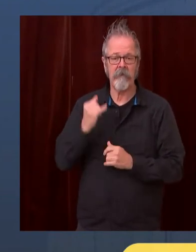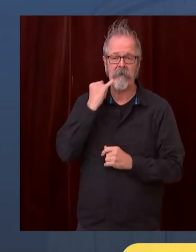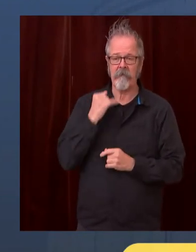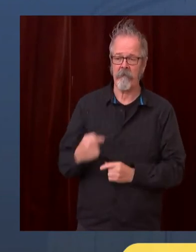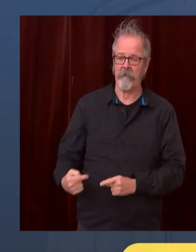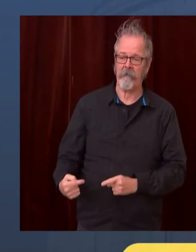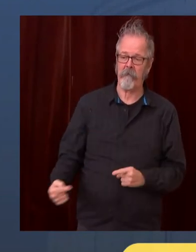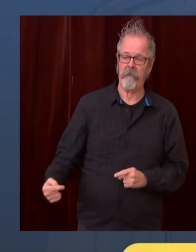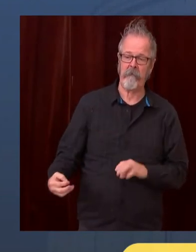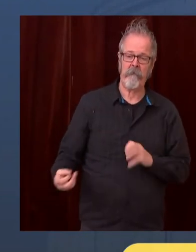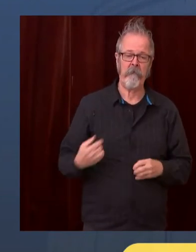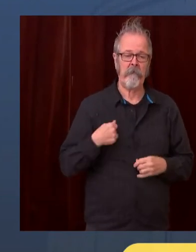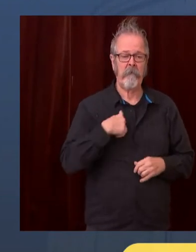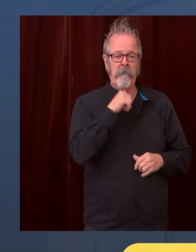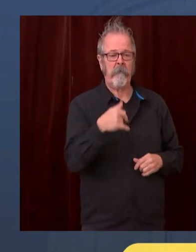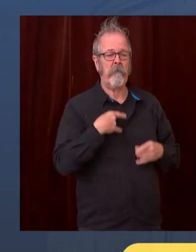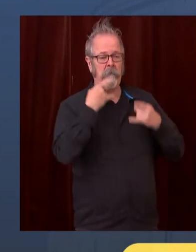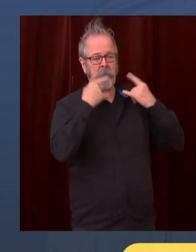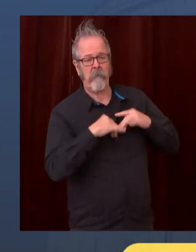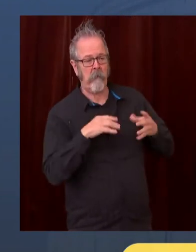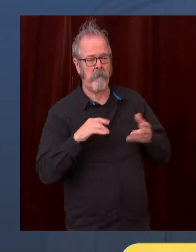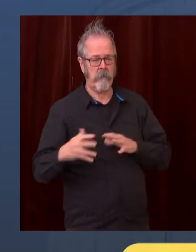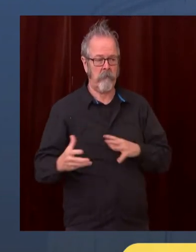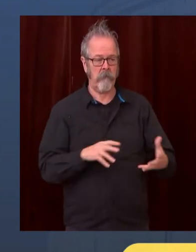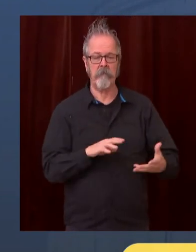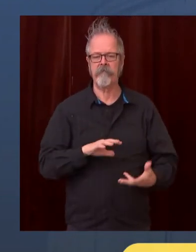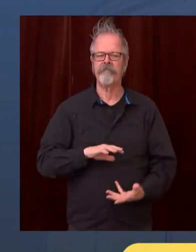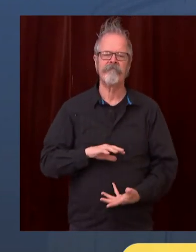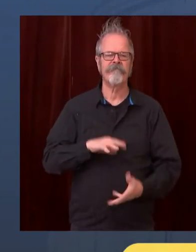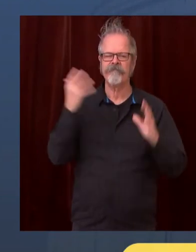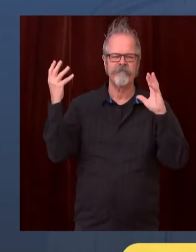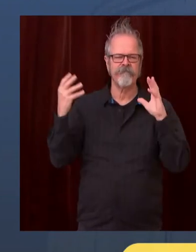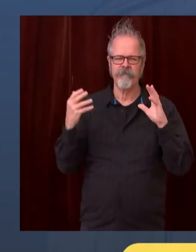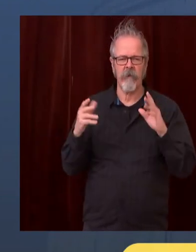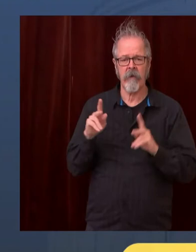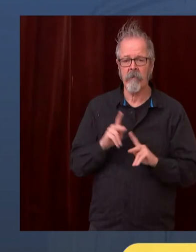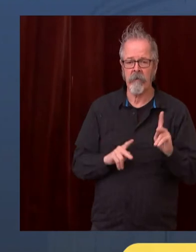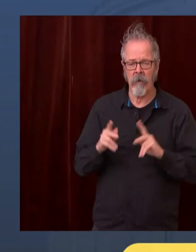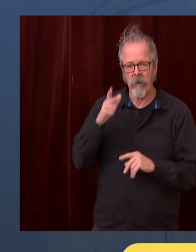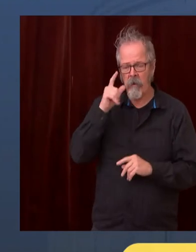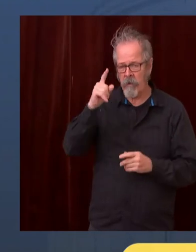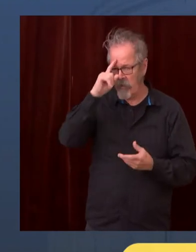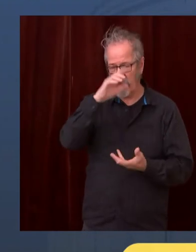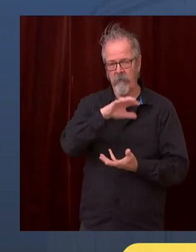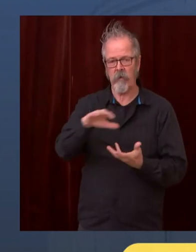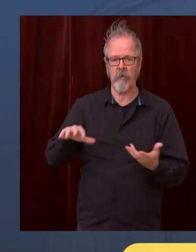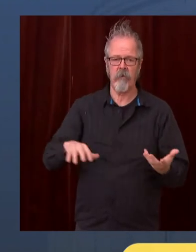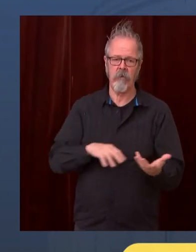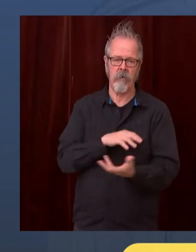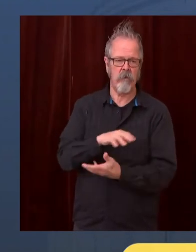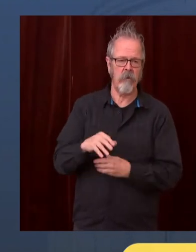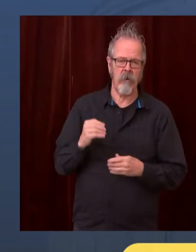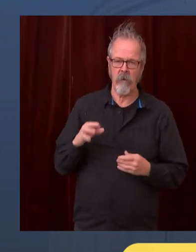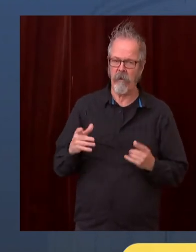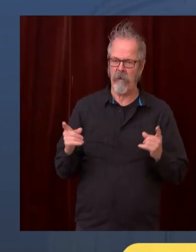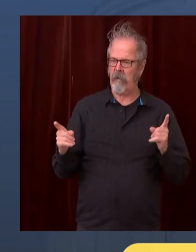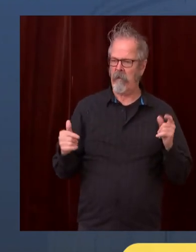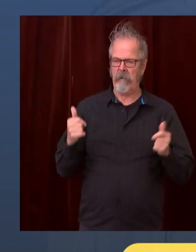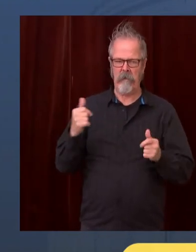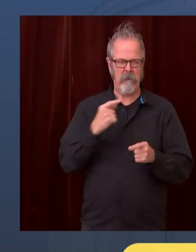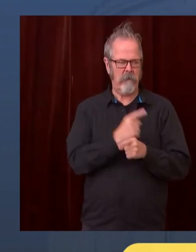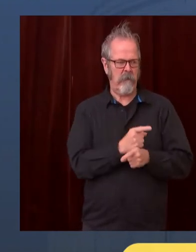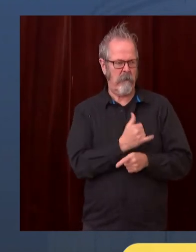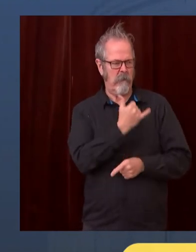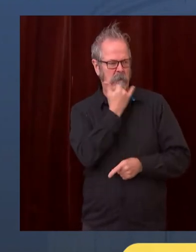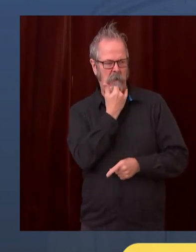it causes an incredible amount of confusion and complacency at the individual community member level, and then